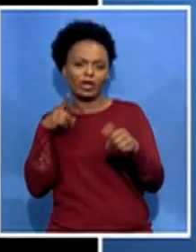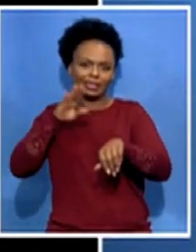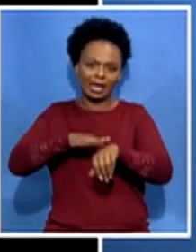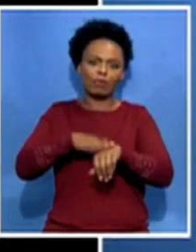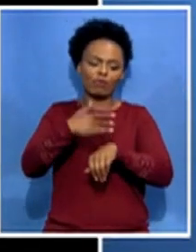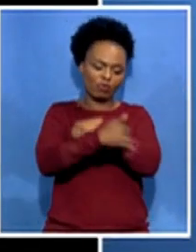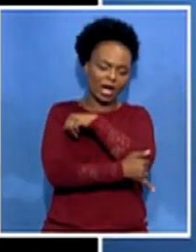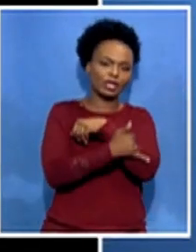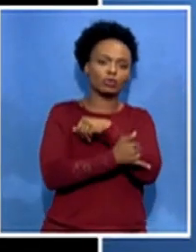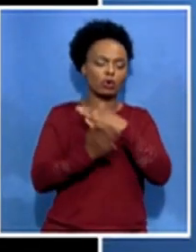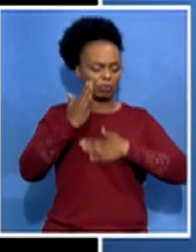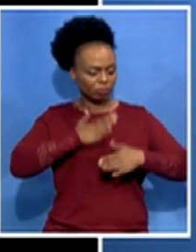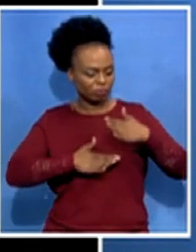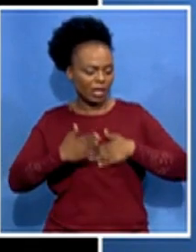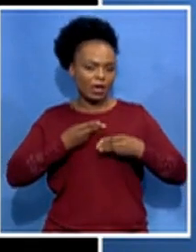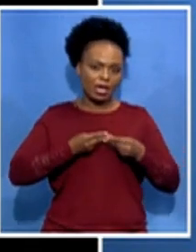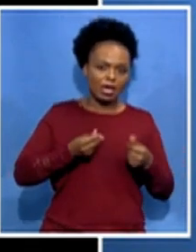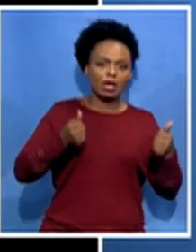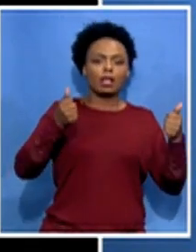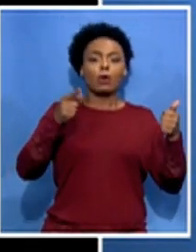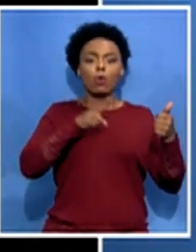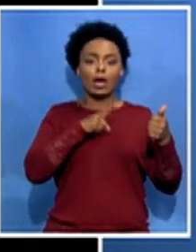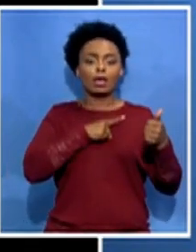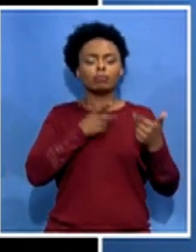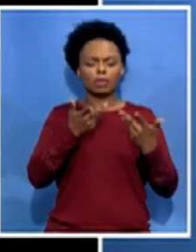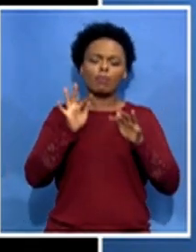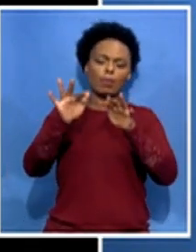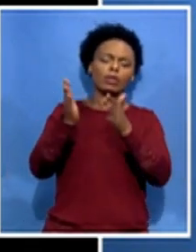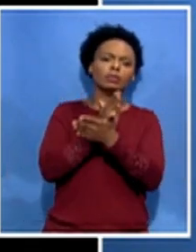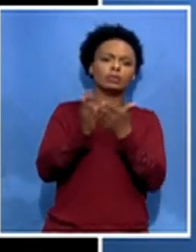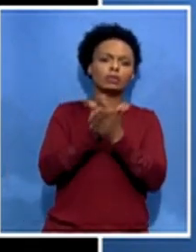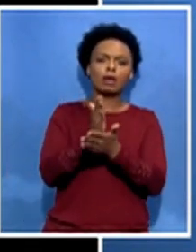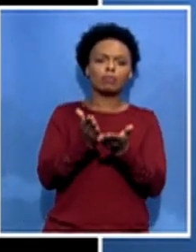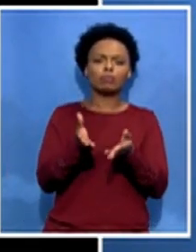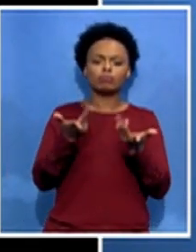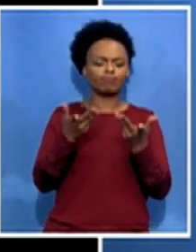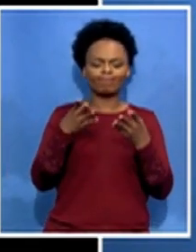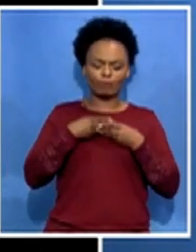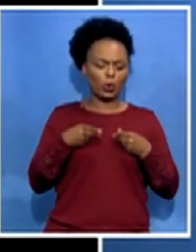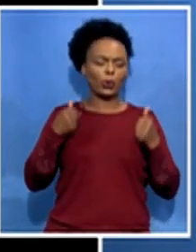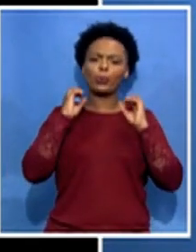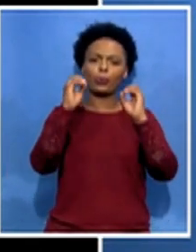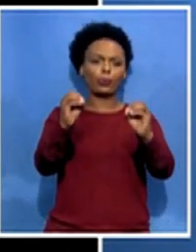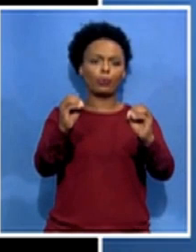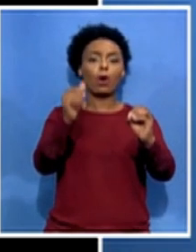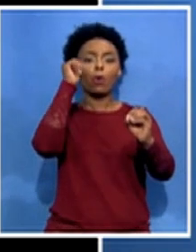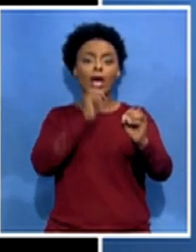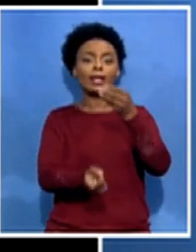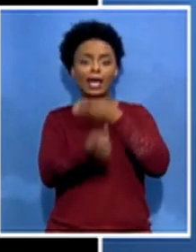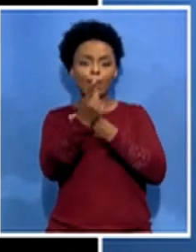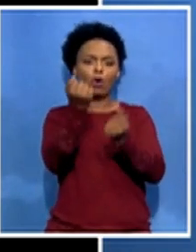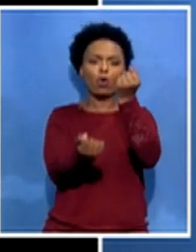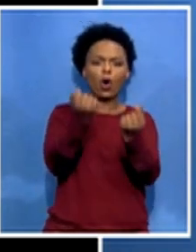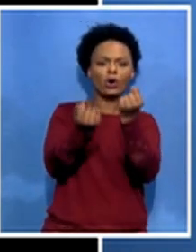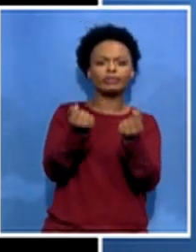who didn't find closure during that process of those courts and therefore they still want answers but